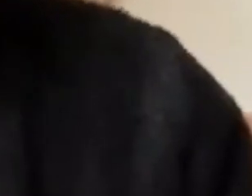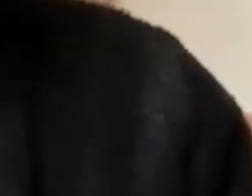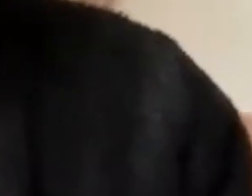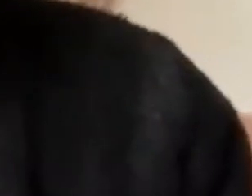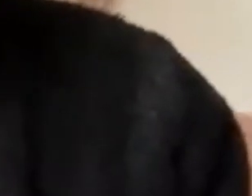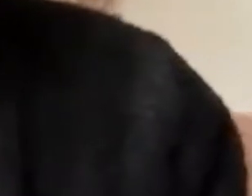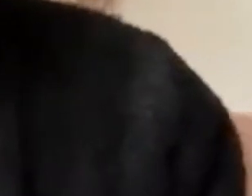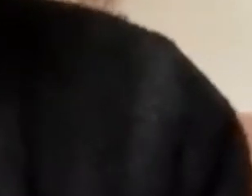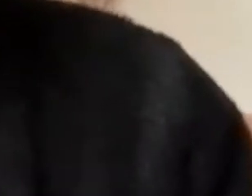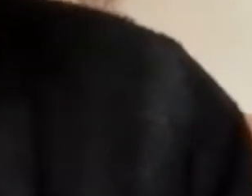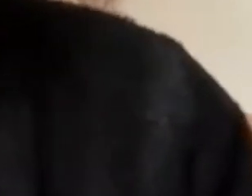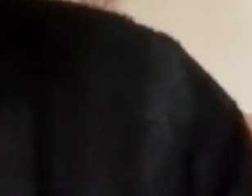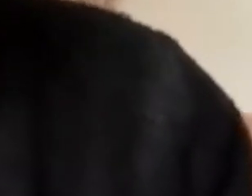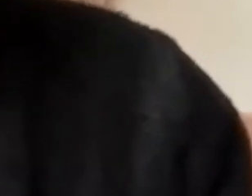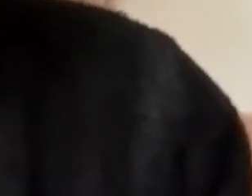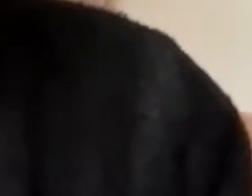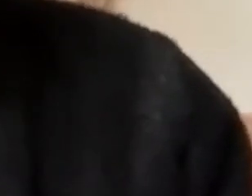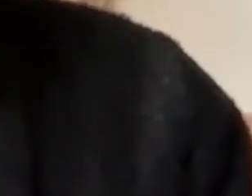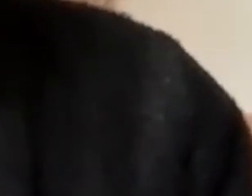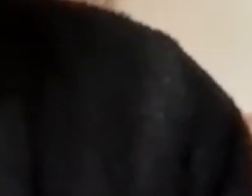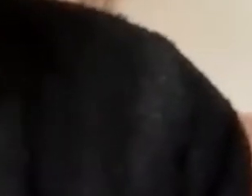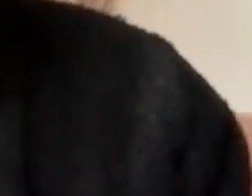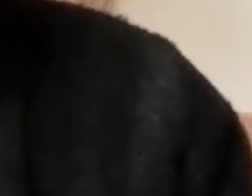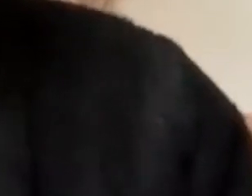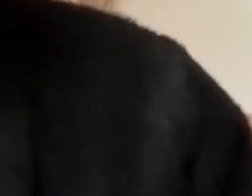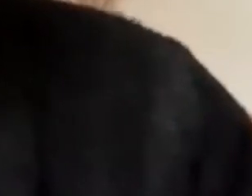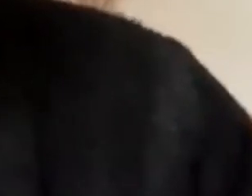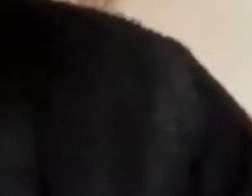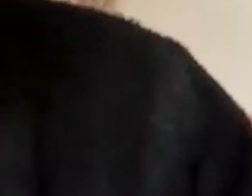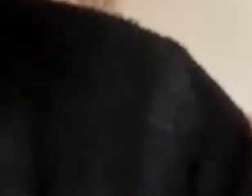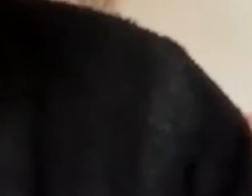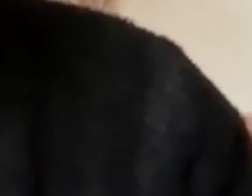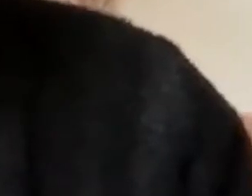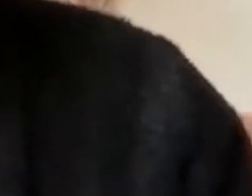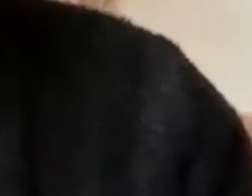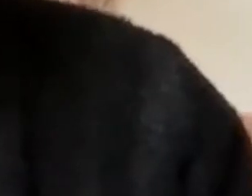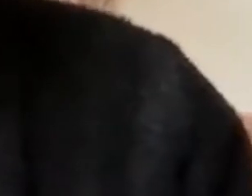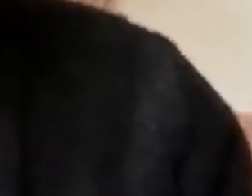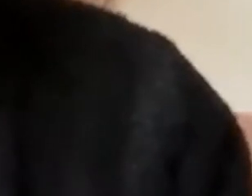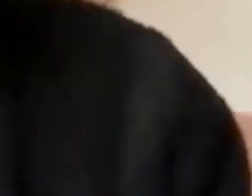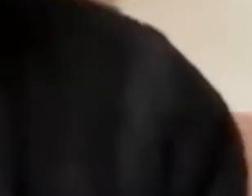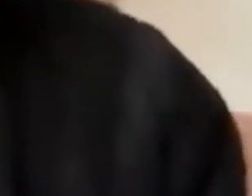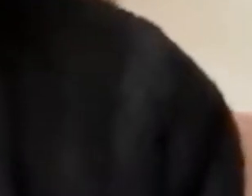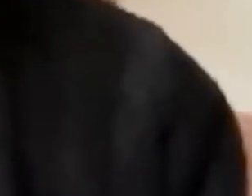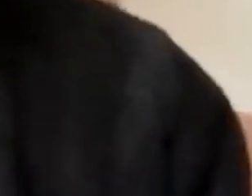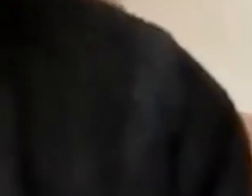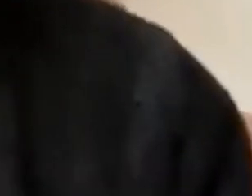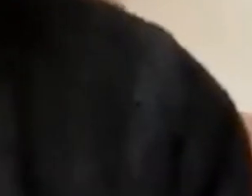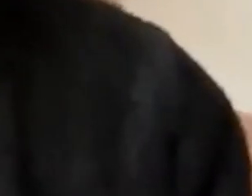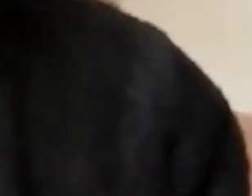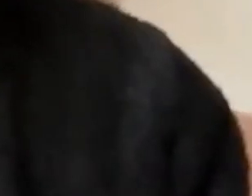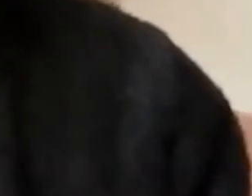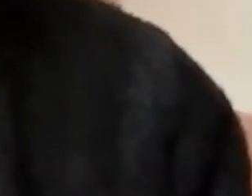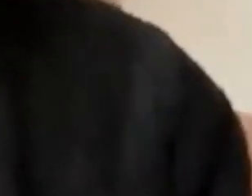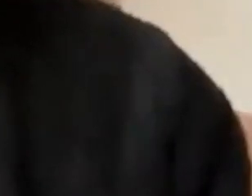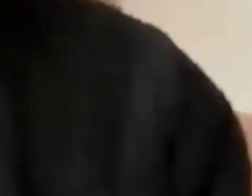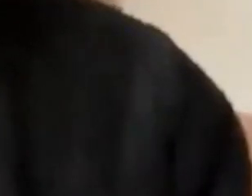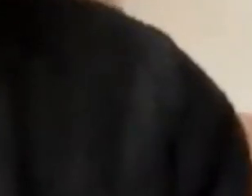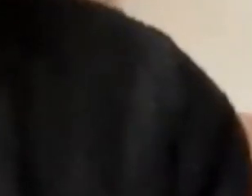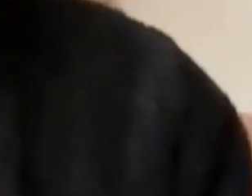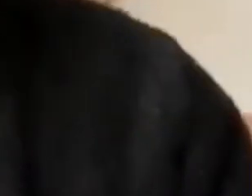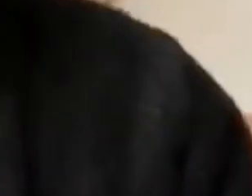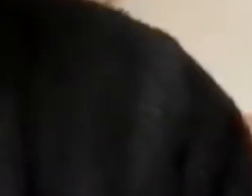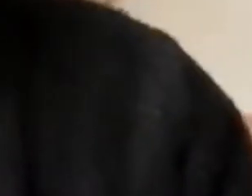really was an opportunity to really learn together and consider consider a lot of very